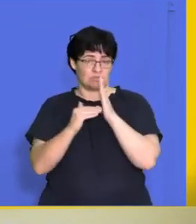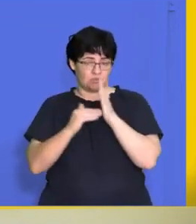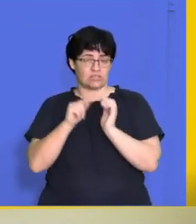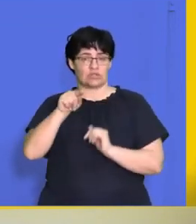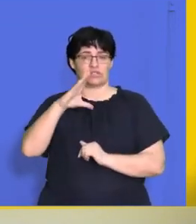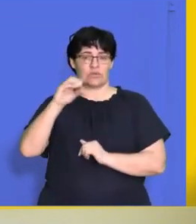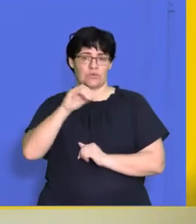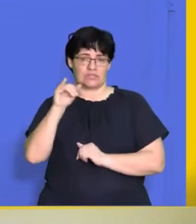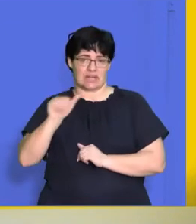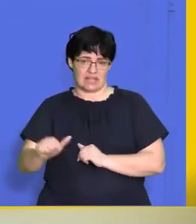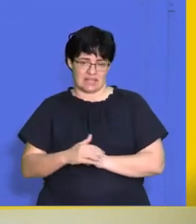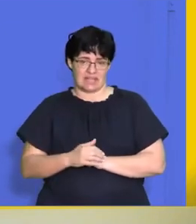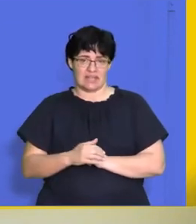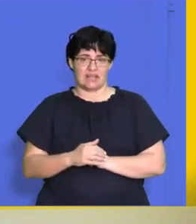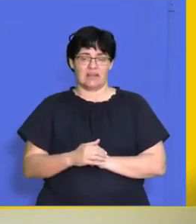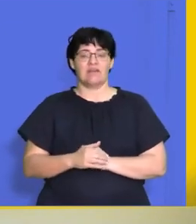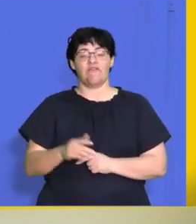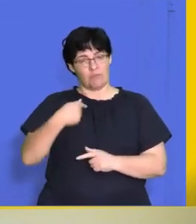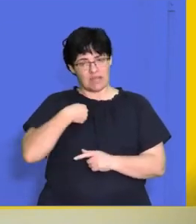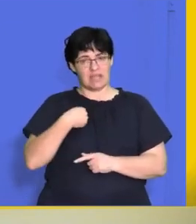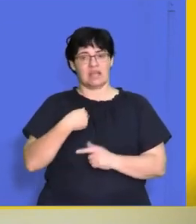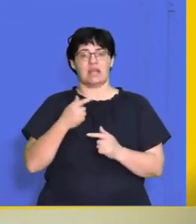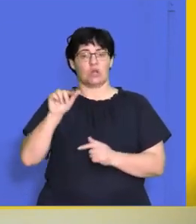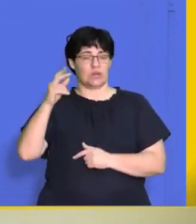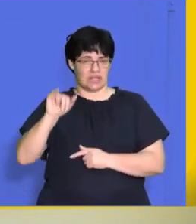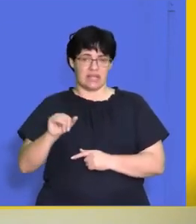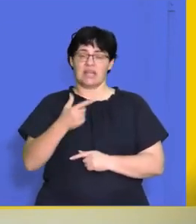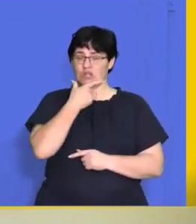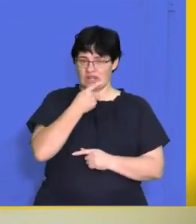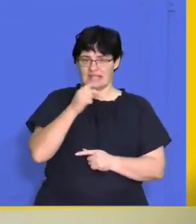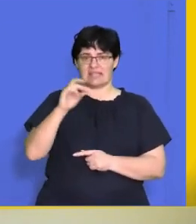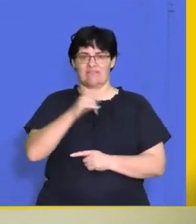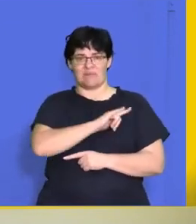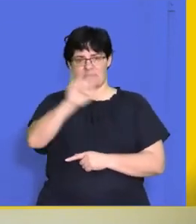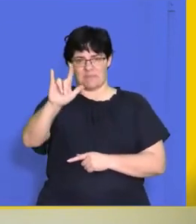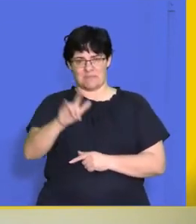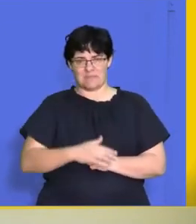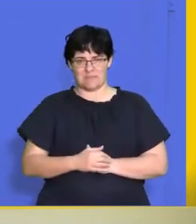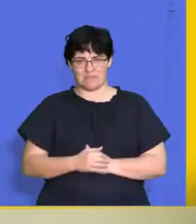.co.za thank you so much guys from me Luni Nicoleen and Dave goodbye